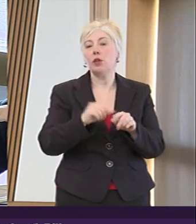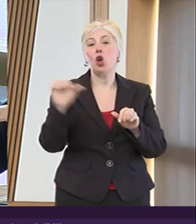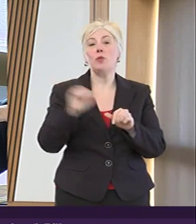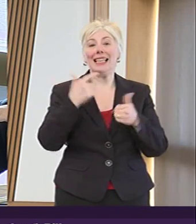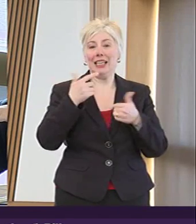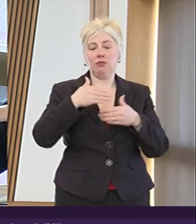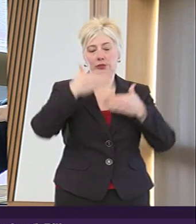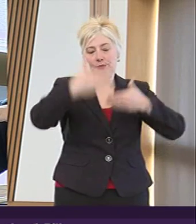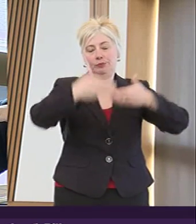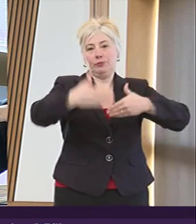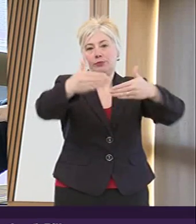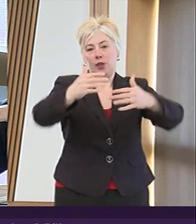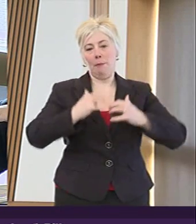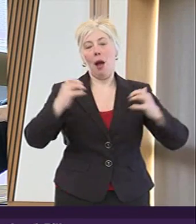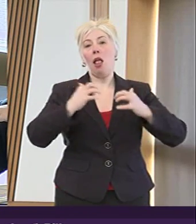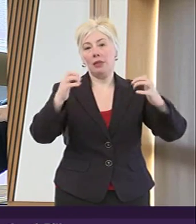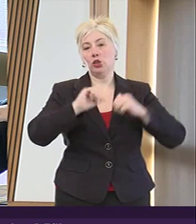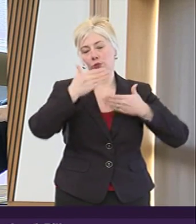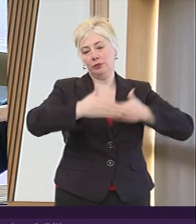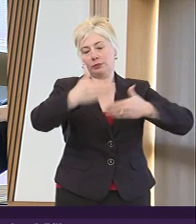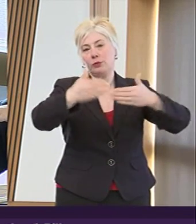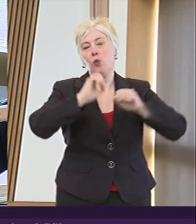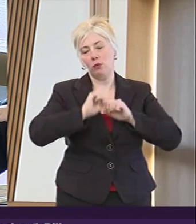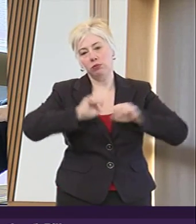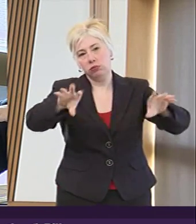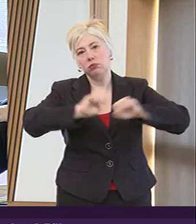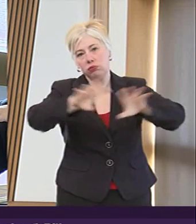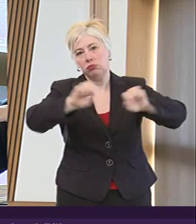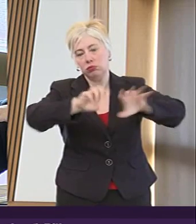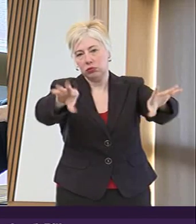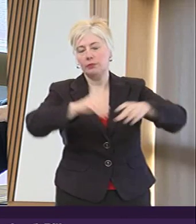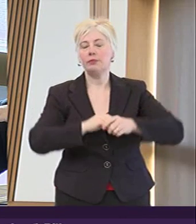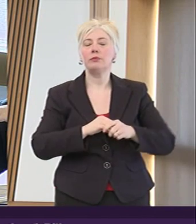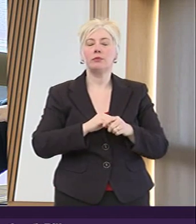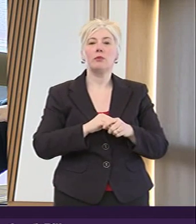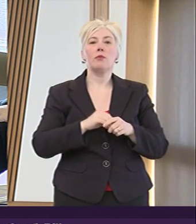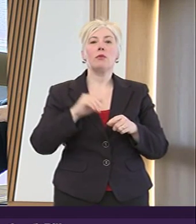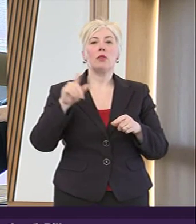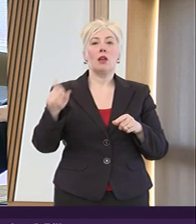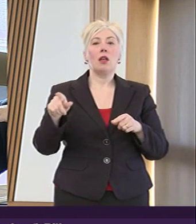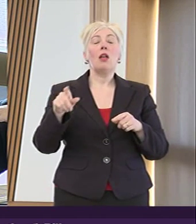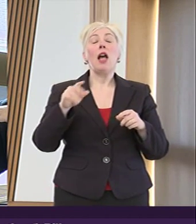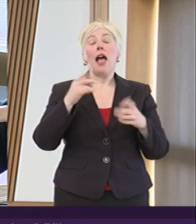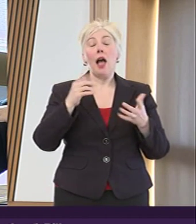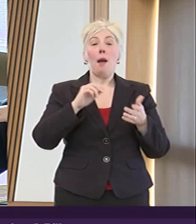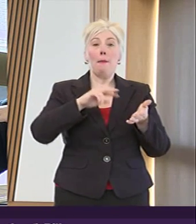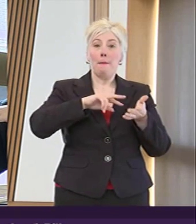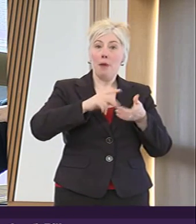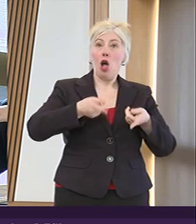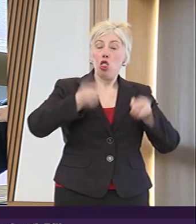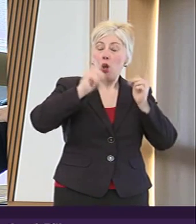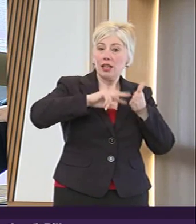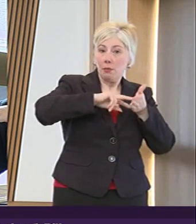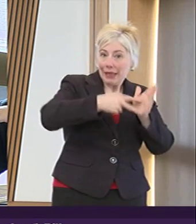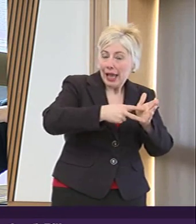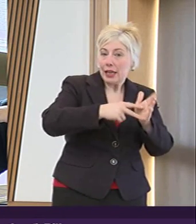subsection six provides that in publishing an authority plan or a revised plan a listed authority